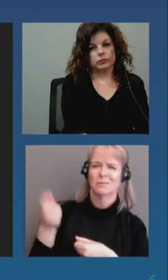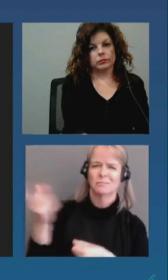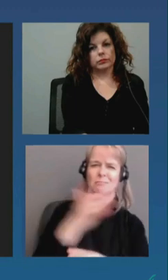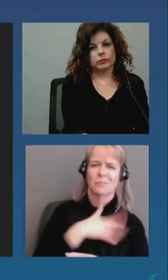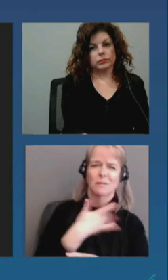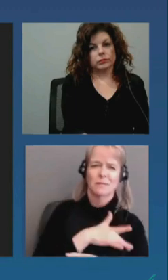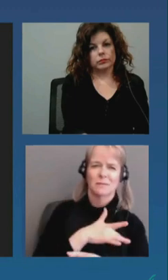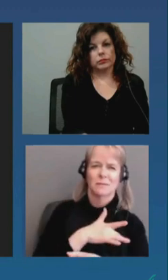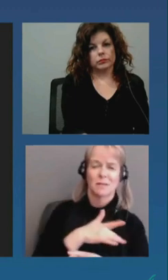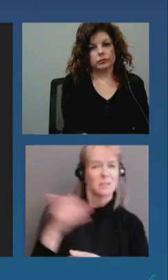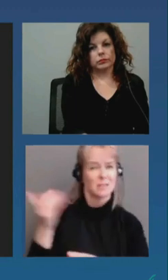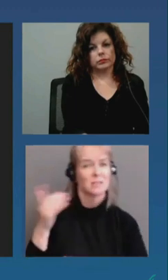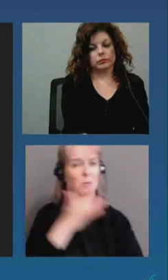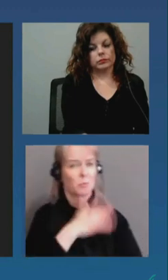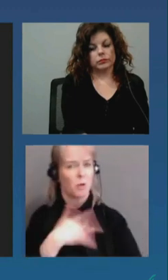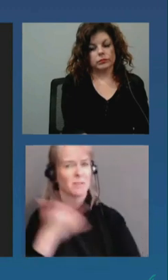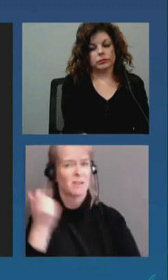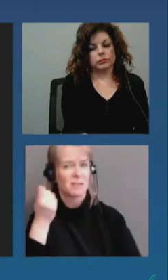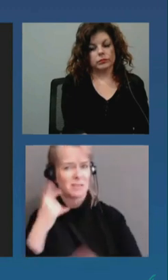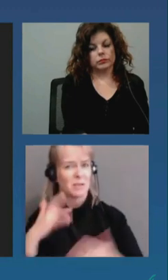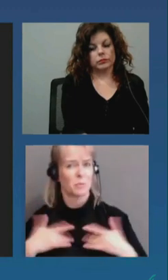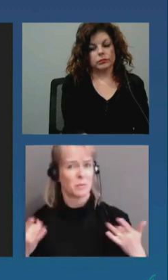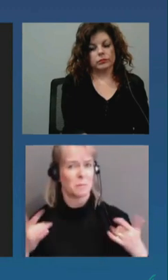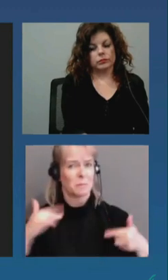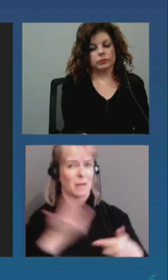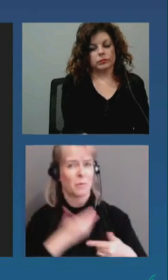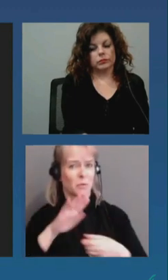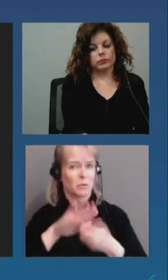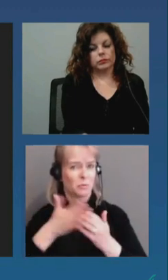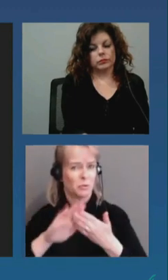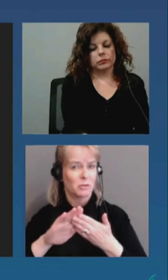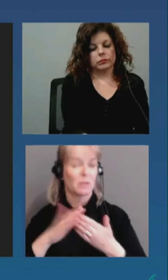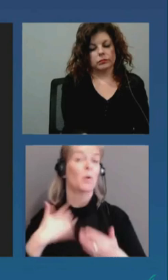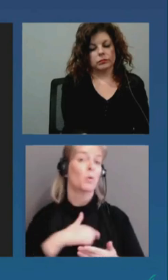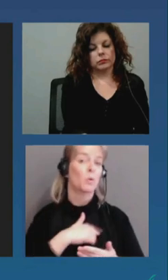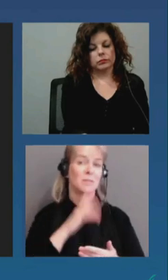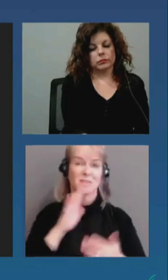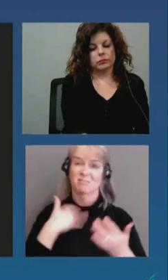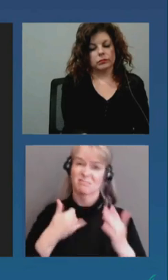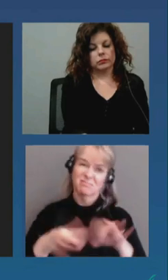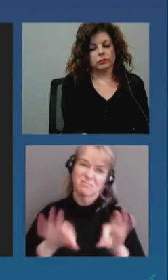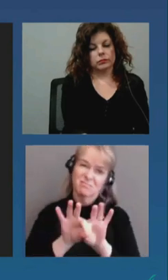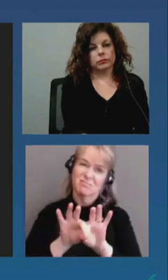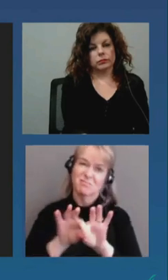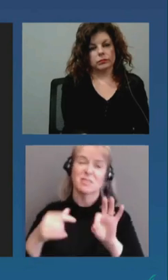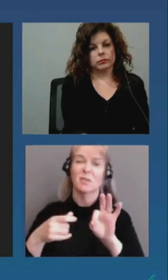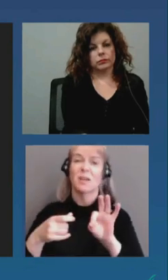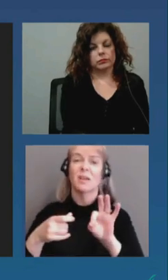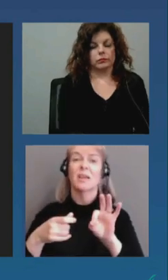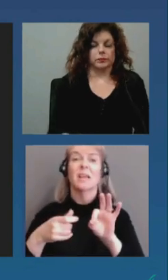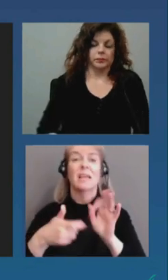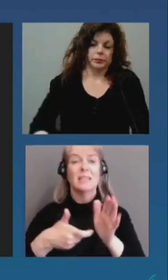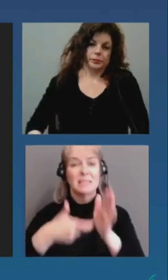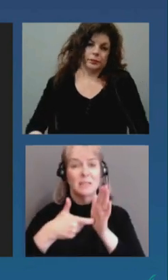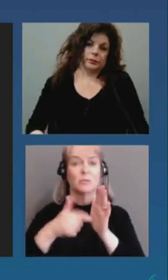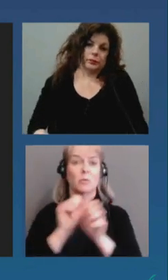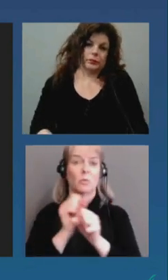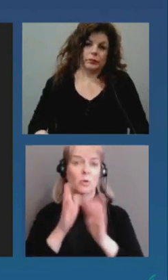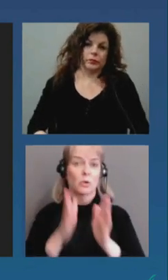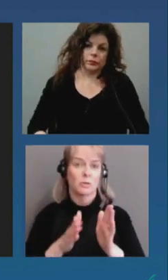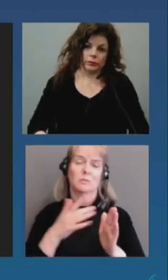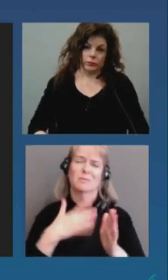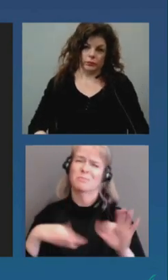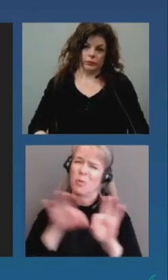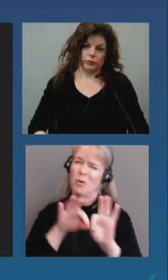what's happening in this community you know we've said we want to uh vaccinate essential workers but we saw the province lower the age for